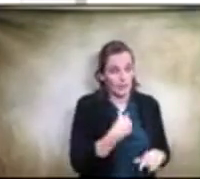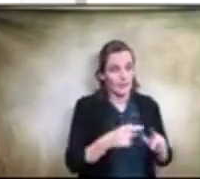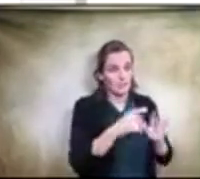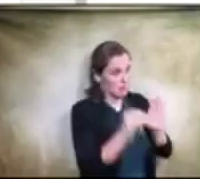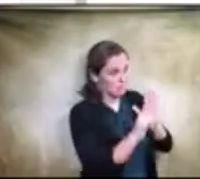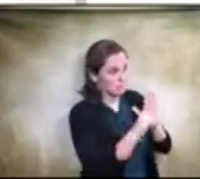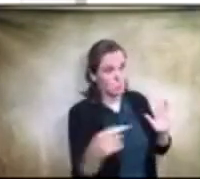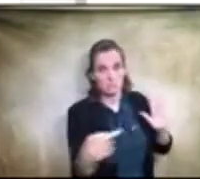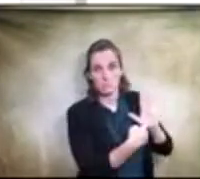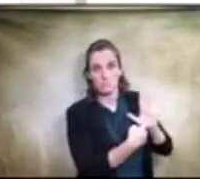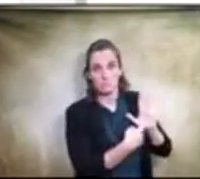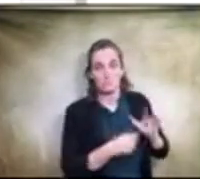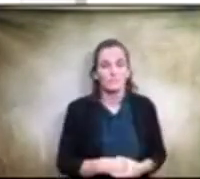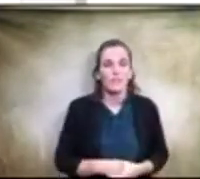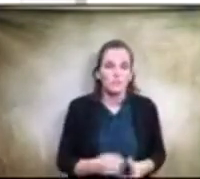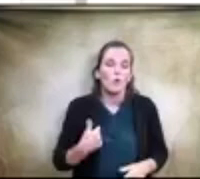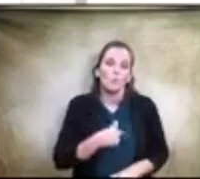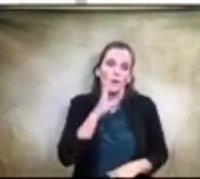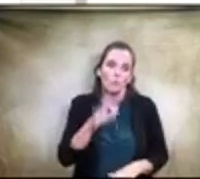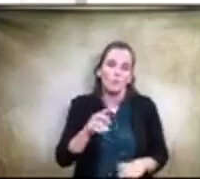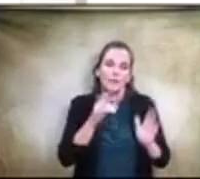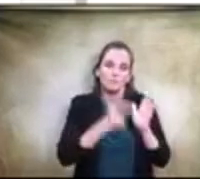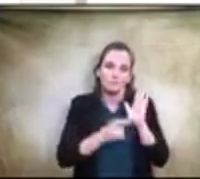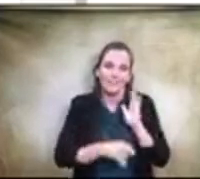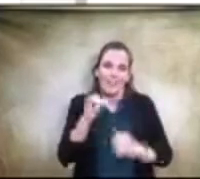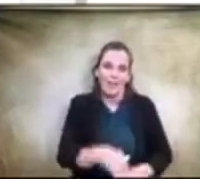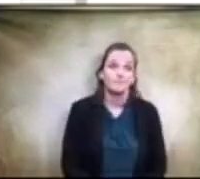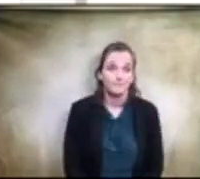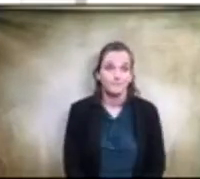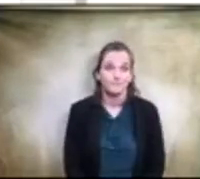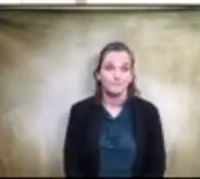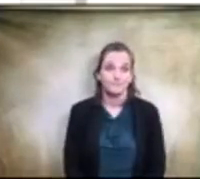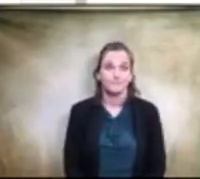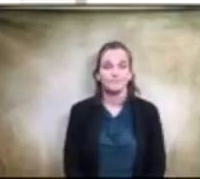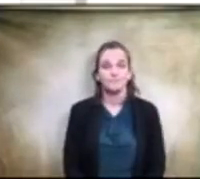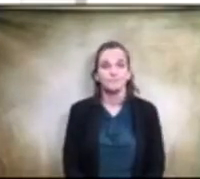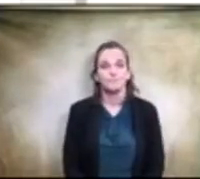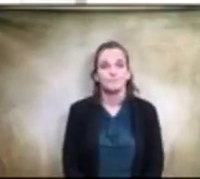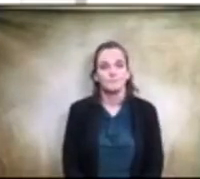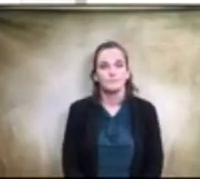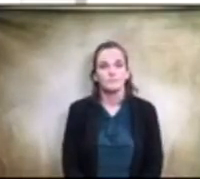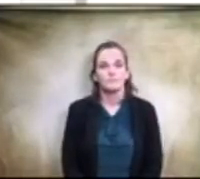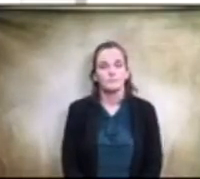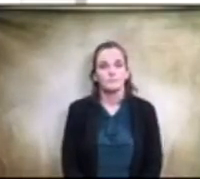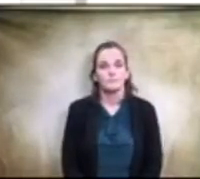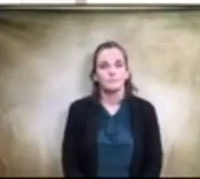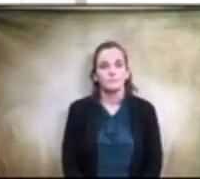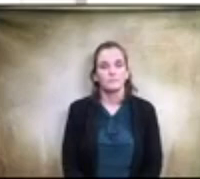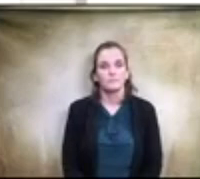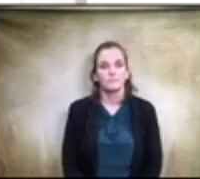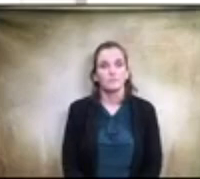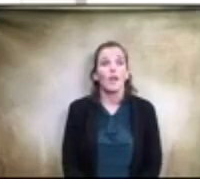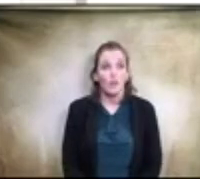taking a look at that thanks that's good okay so if you could